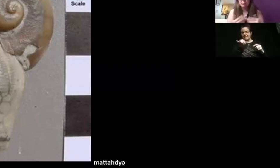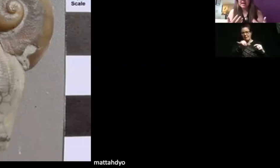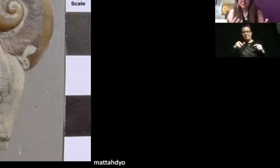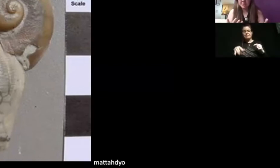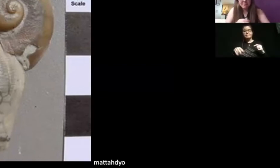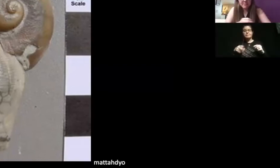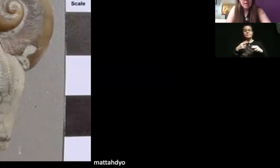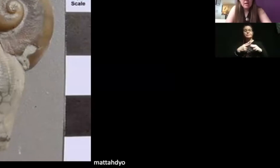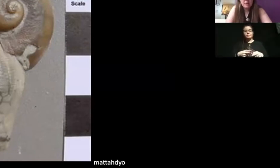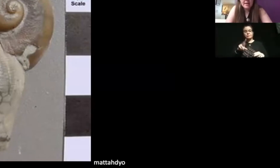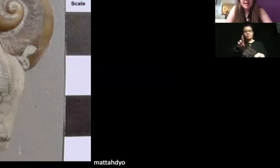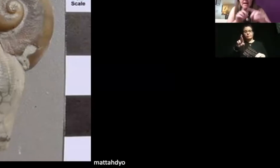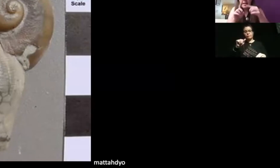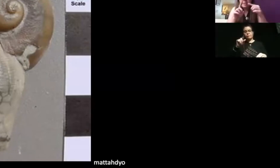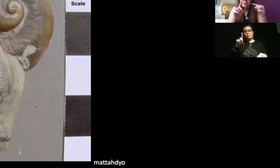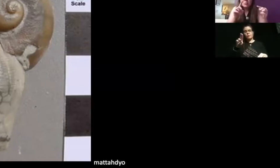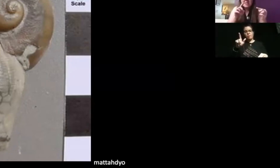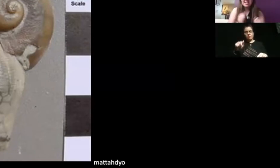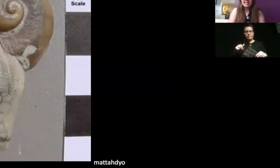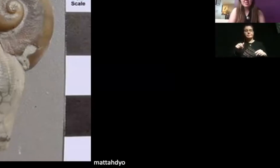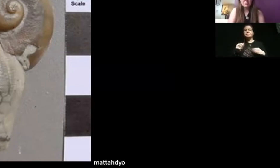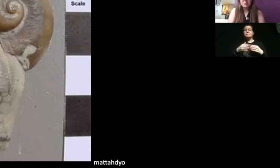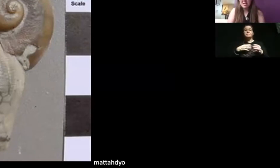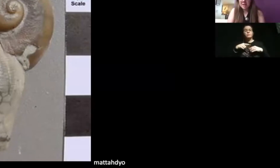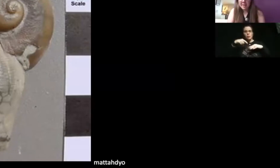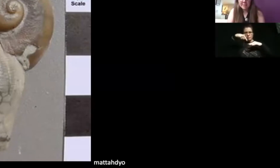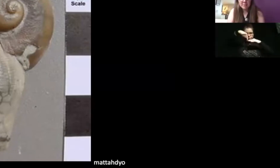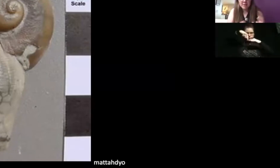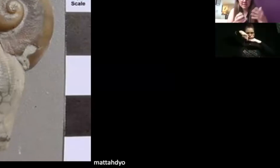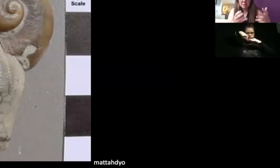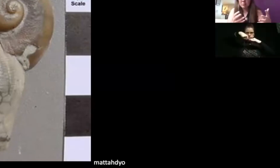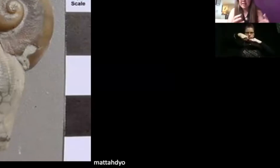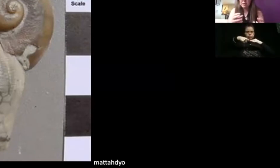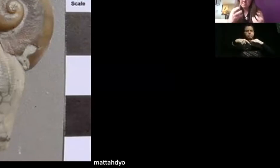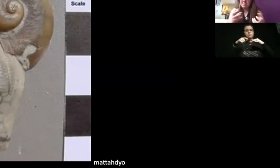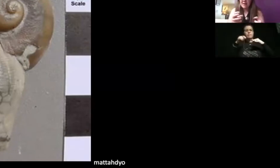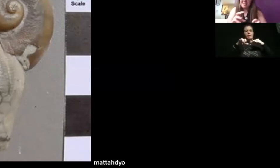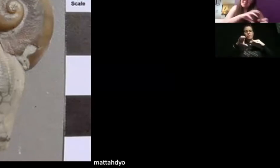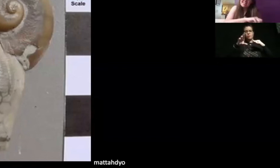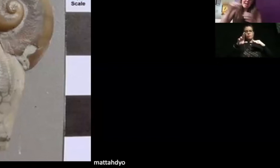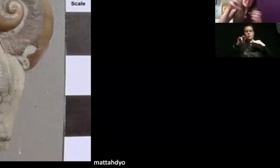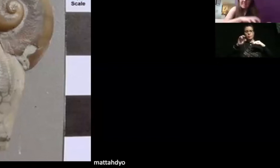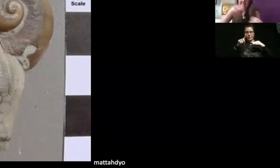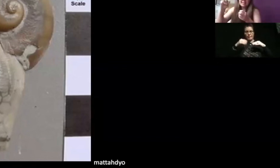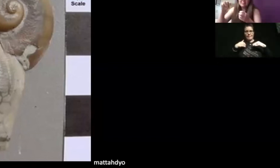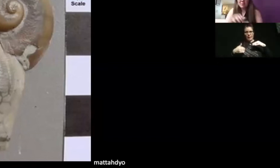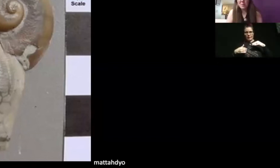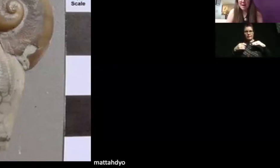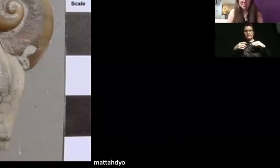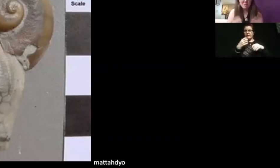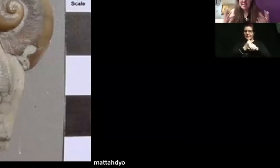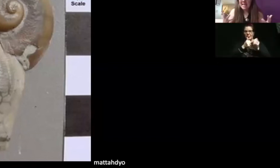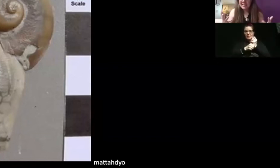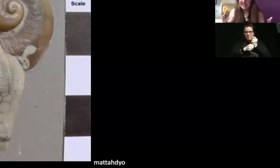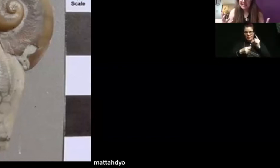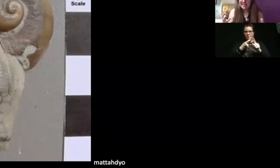a radula. All right? And it's drilling into the echinoderm or the crinoid's body to actually get the poo out